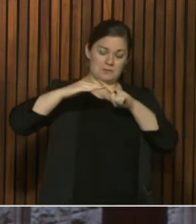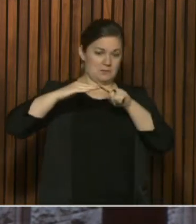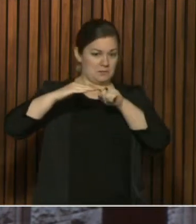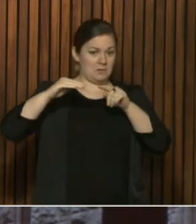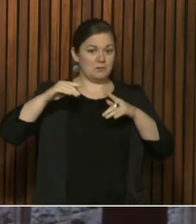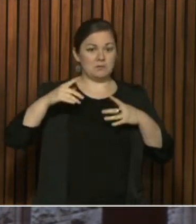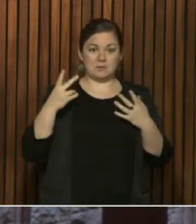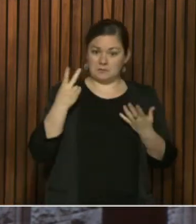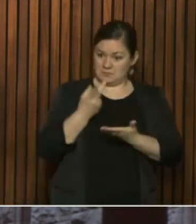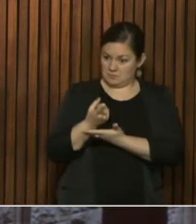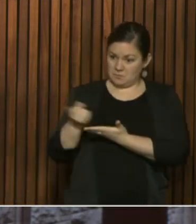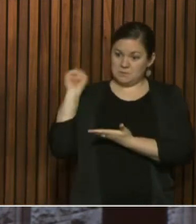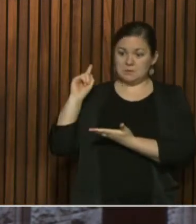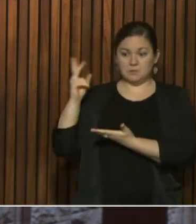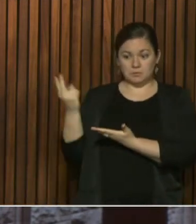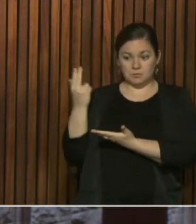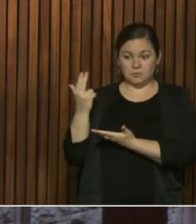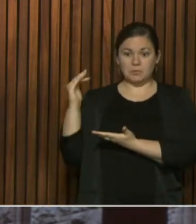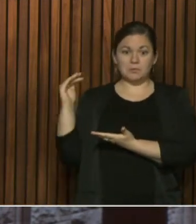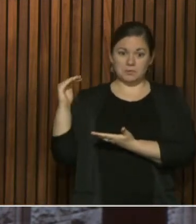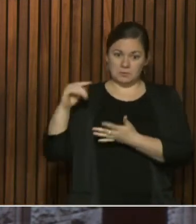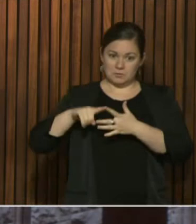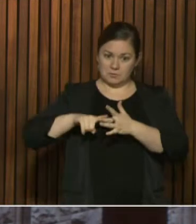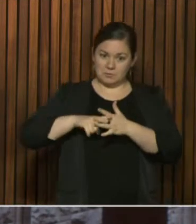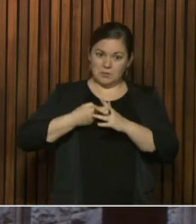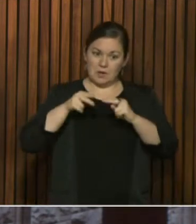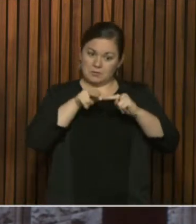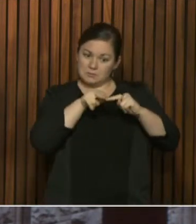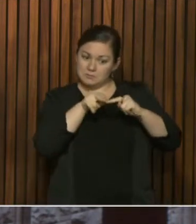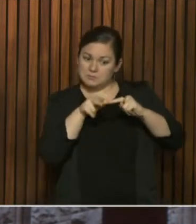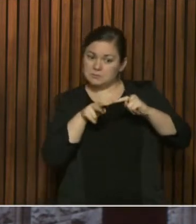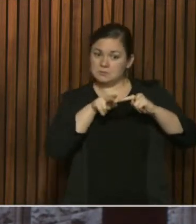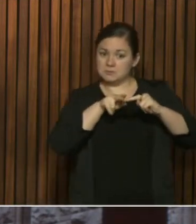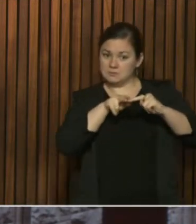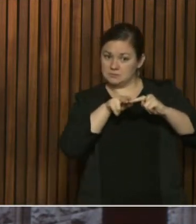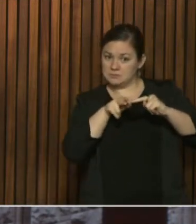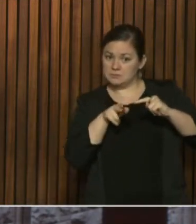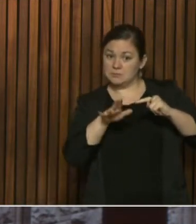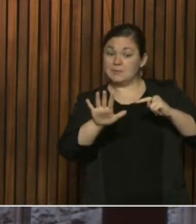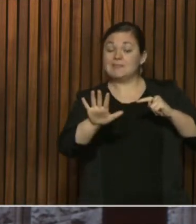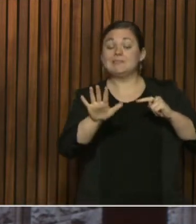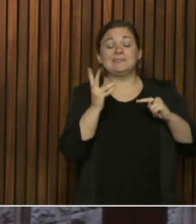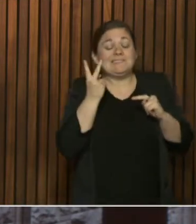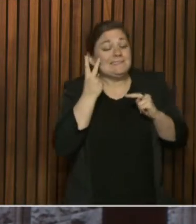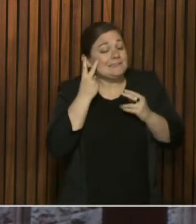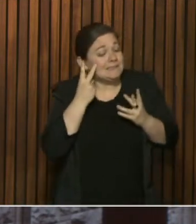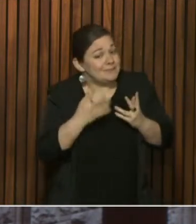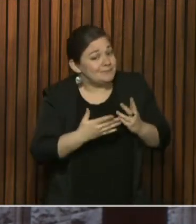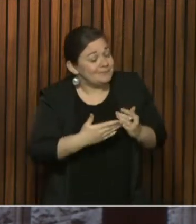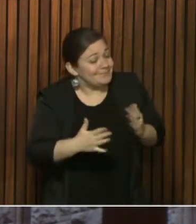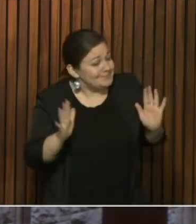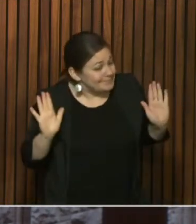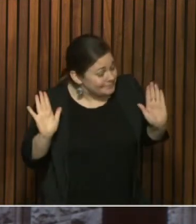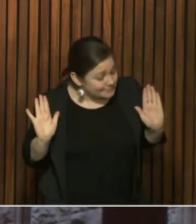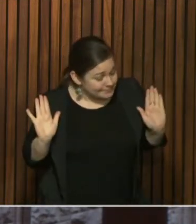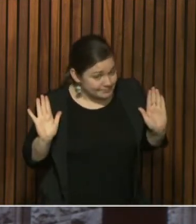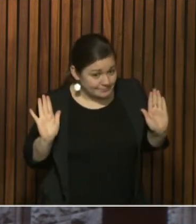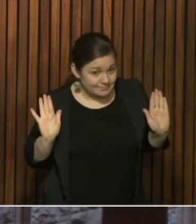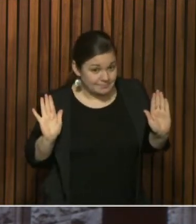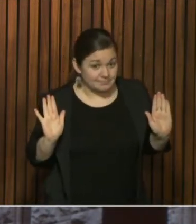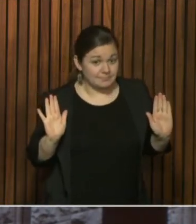weeks back from this Thursday. So it'll be interesting to see how our numbers progress as the week goes on in that regard